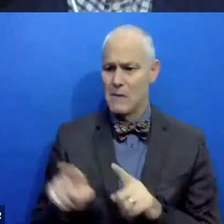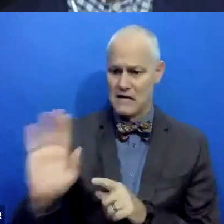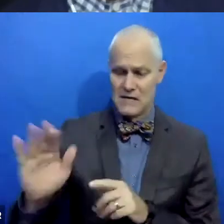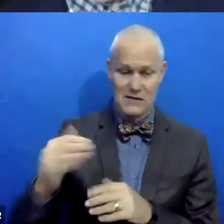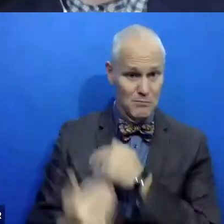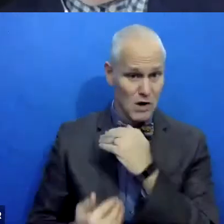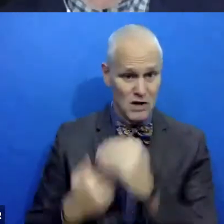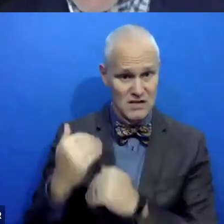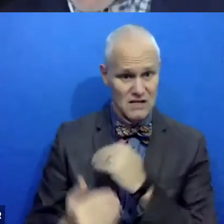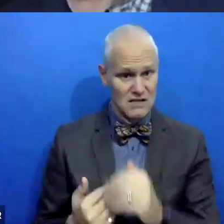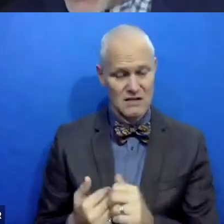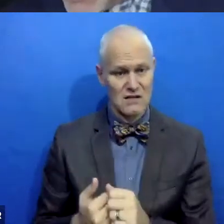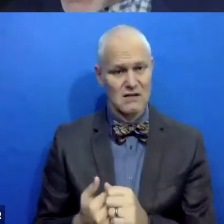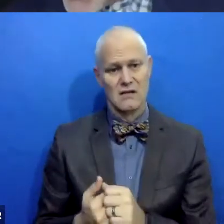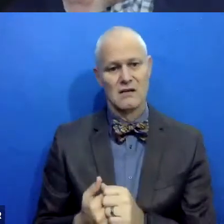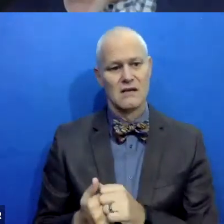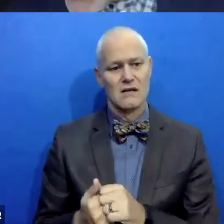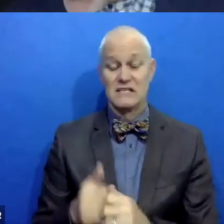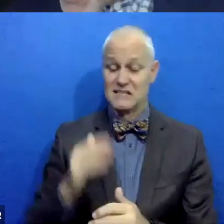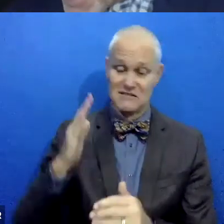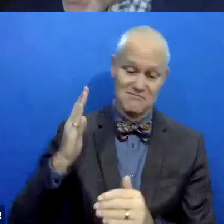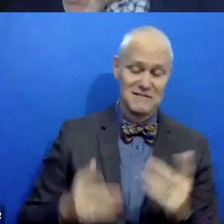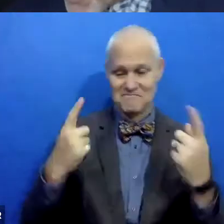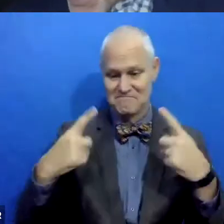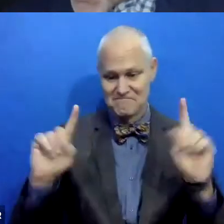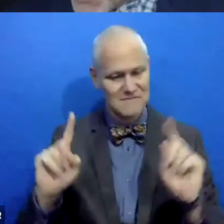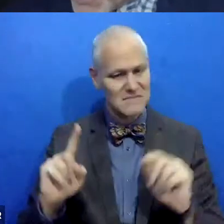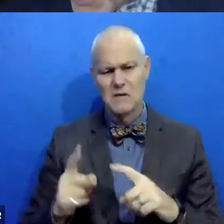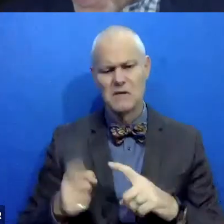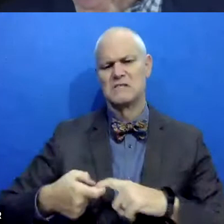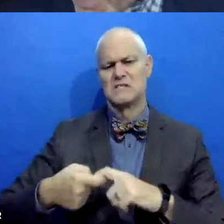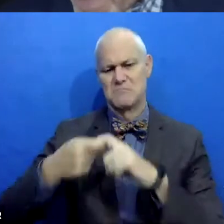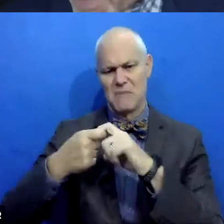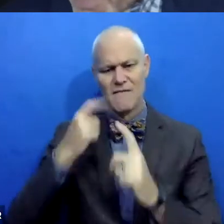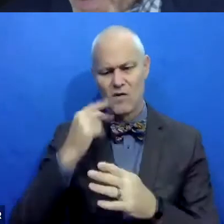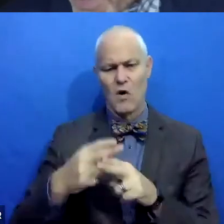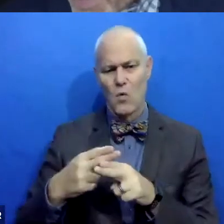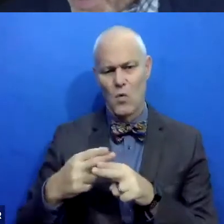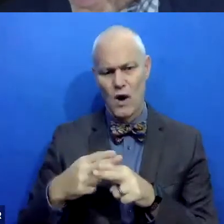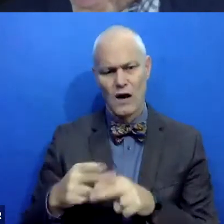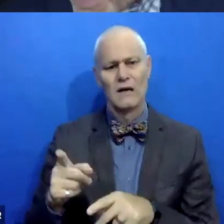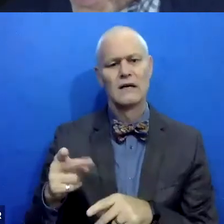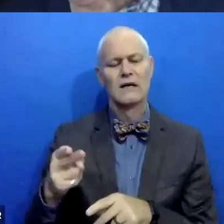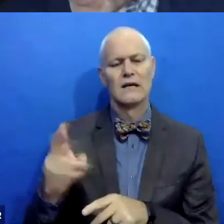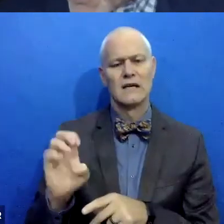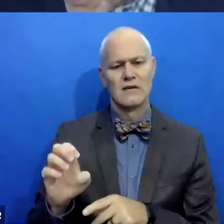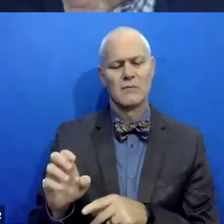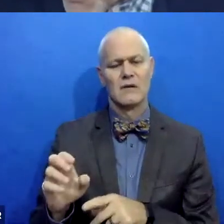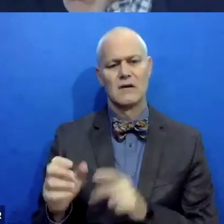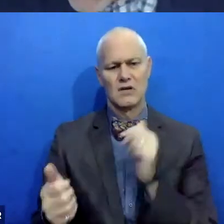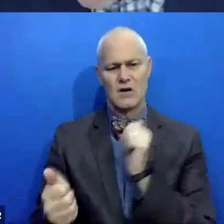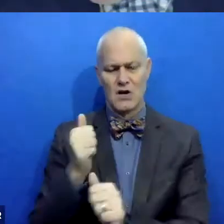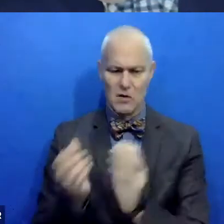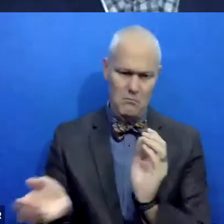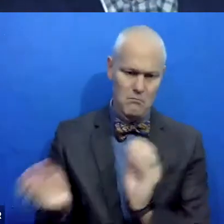complete. Um, so the process is suspended for a while. Um, he's going to be under, uh, increased